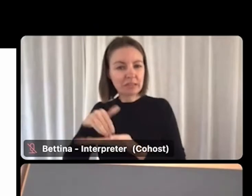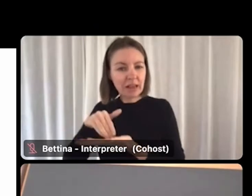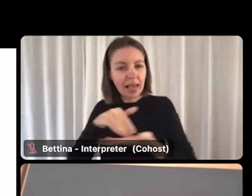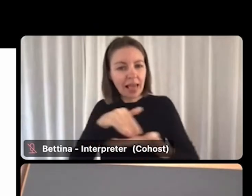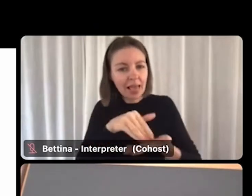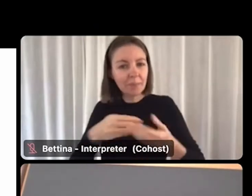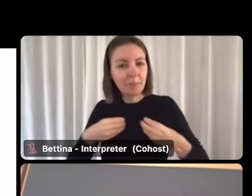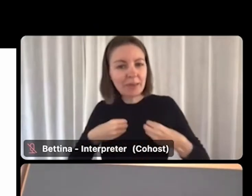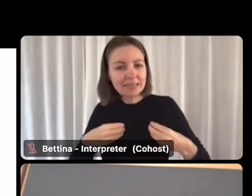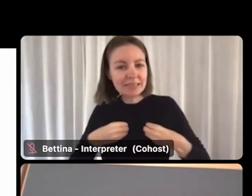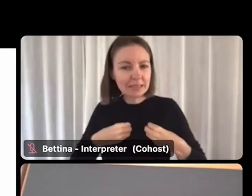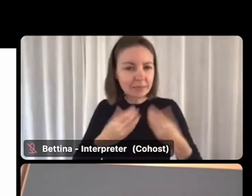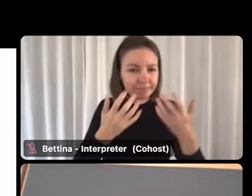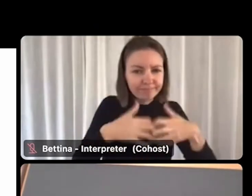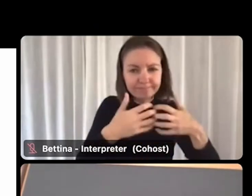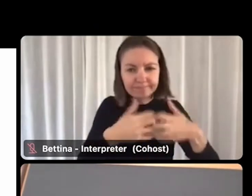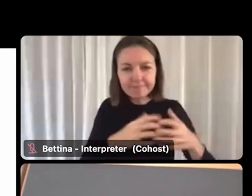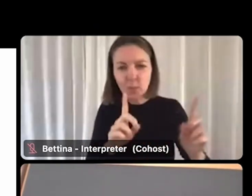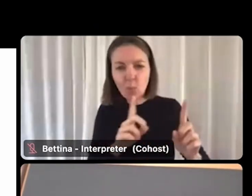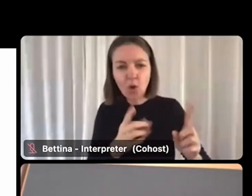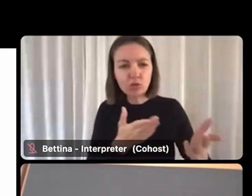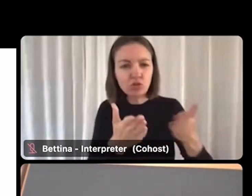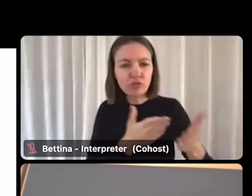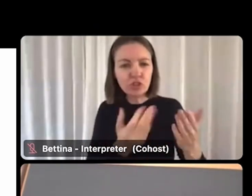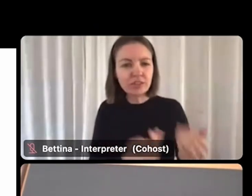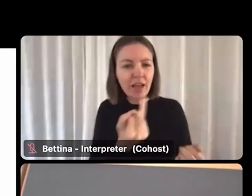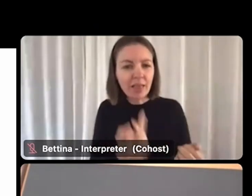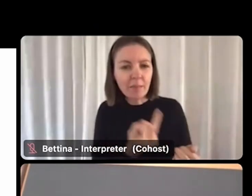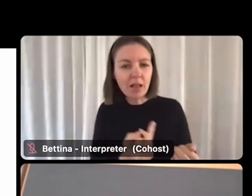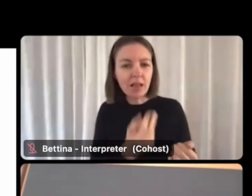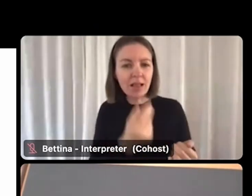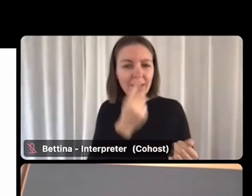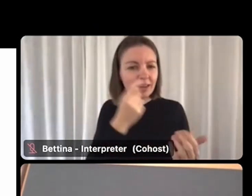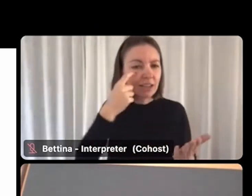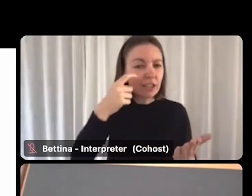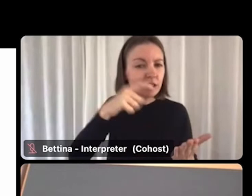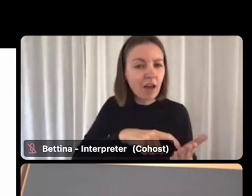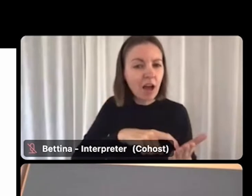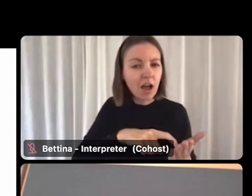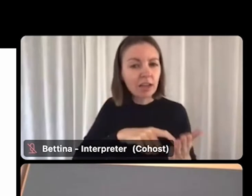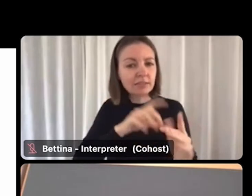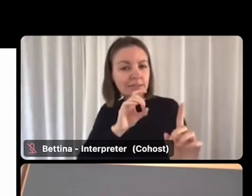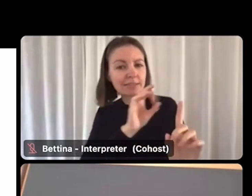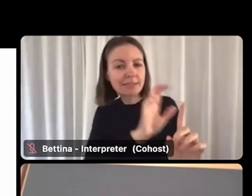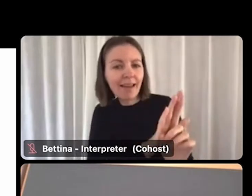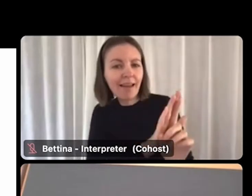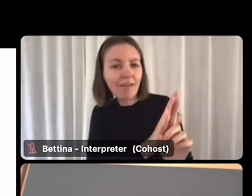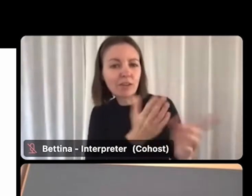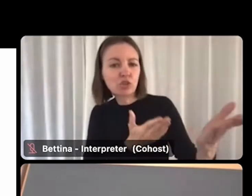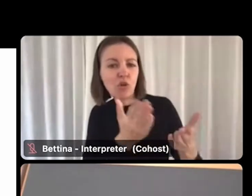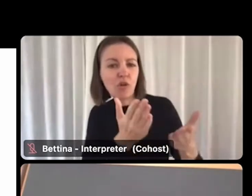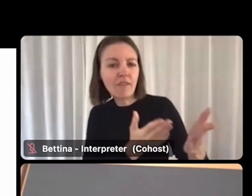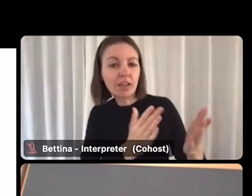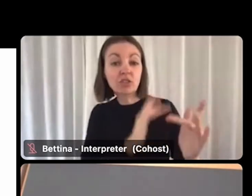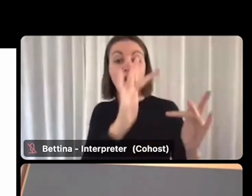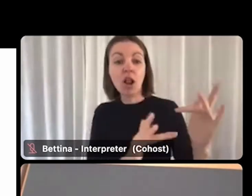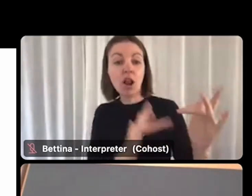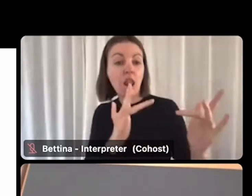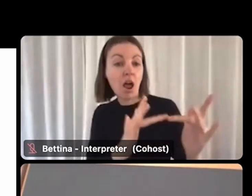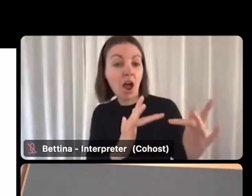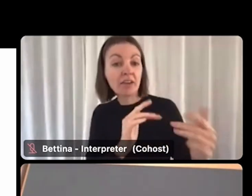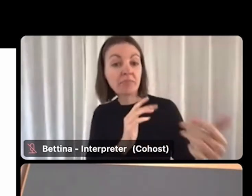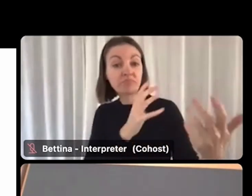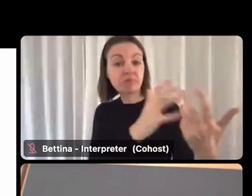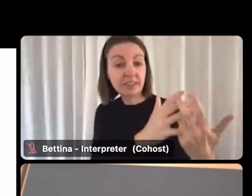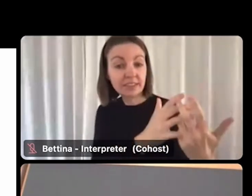and supports that are available. They can help you identify if self-serving through our online supports would work best for you,